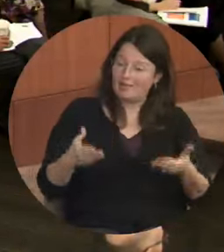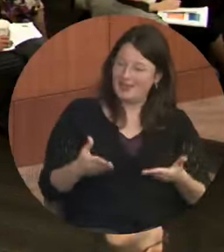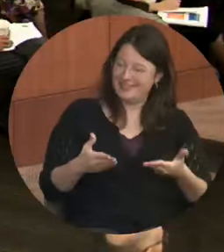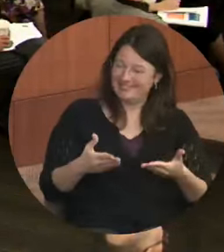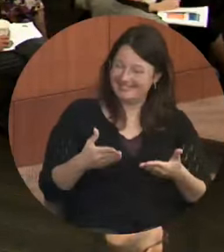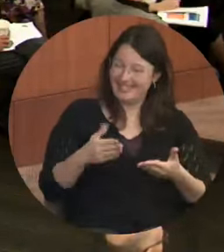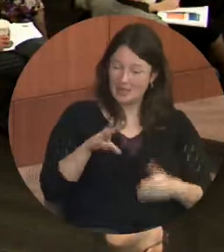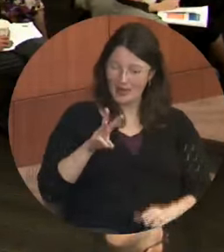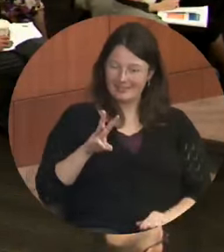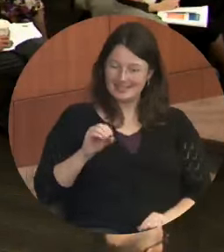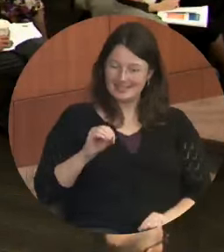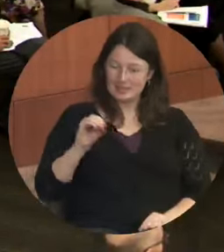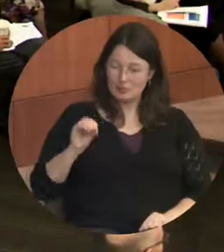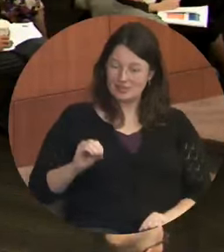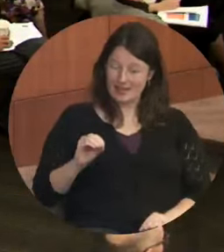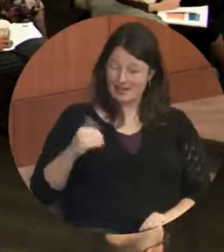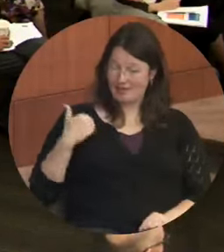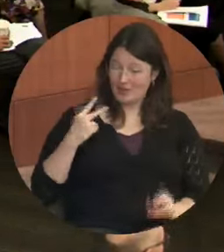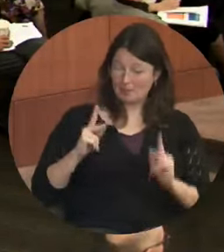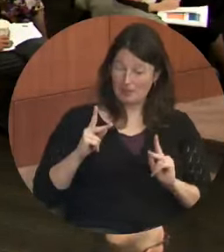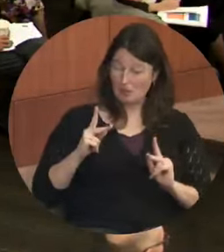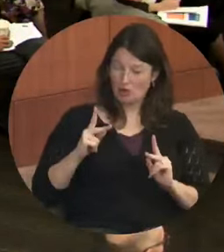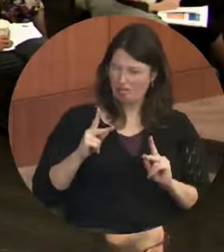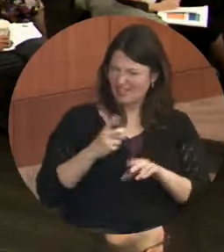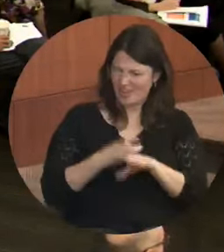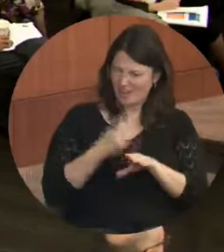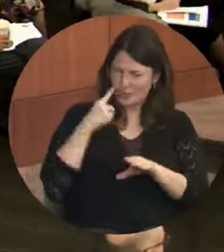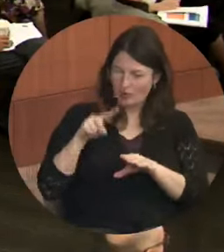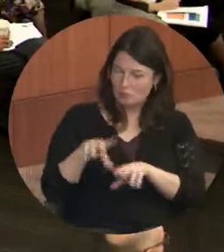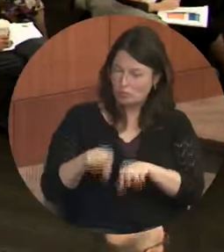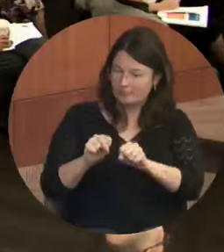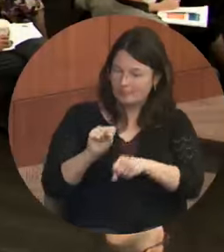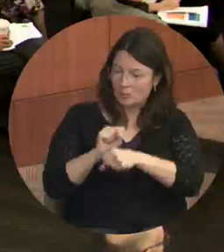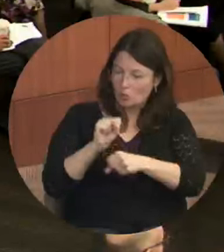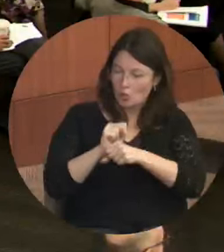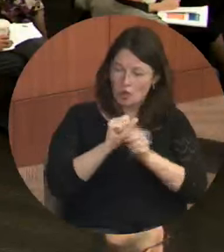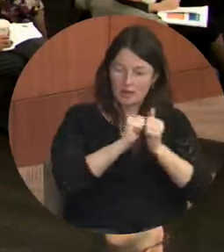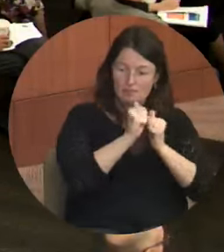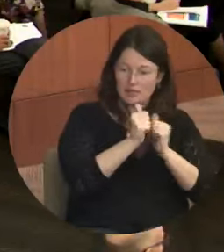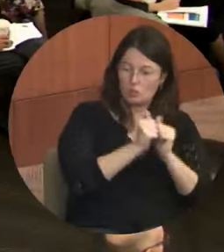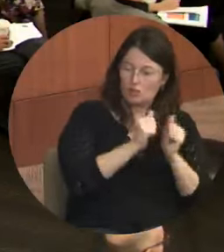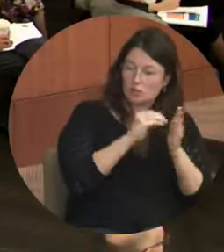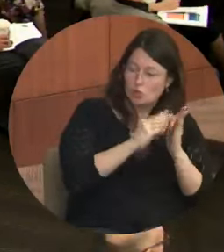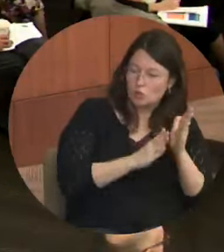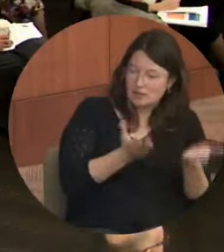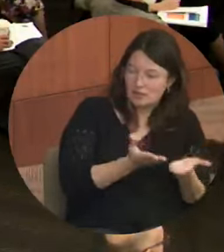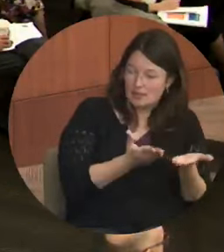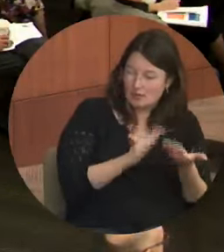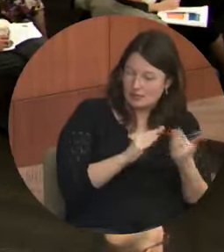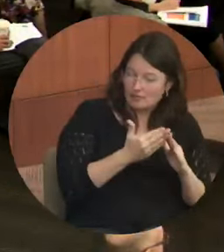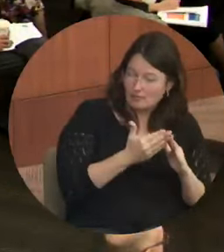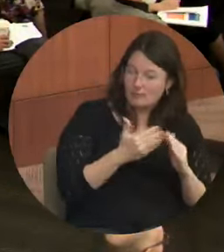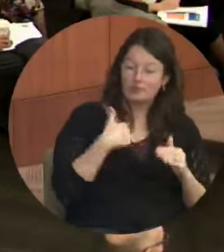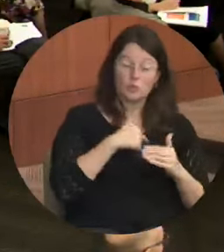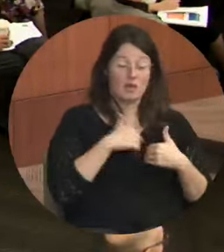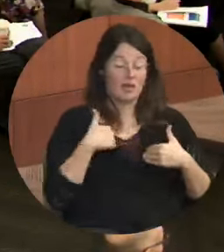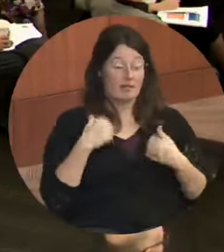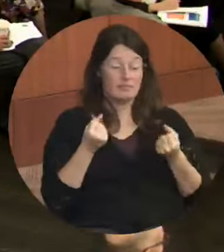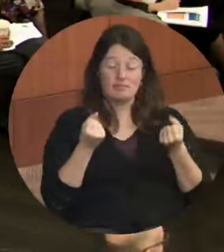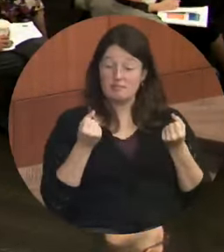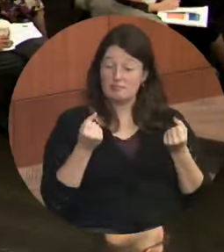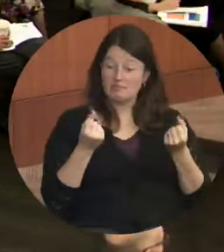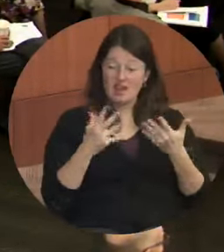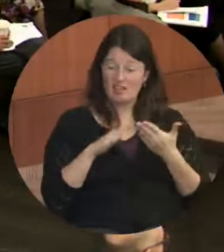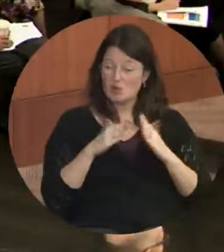got 60 percent of our youth. It's very difficult for them to get an appointment to compete with the students here in town. We have a lot of our, uh, communities of modest